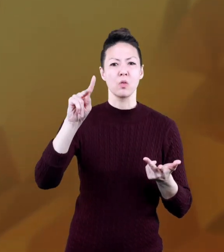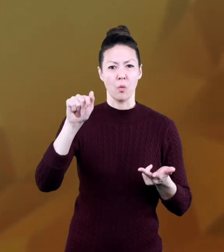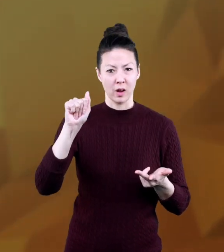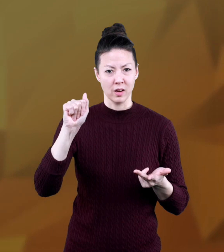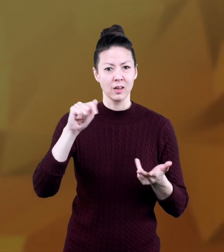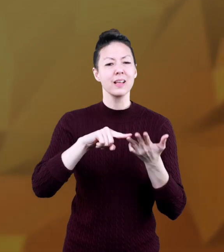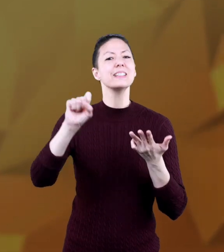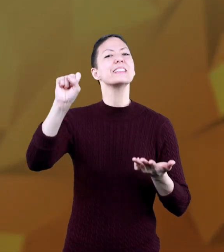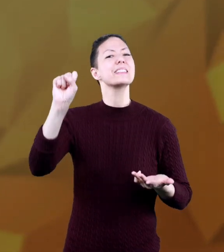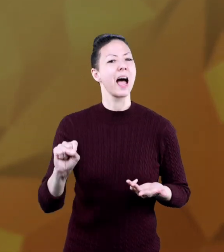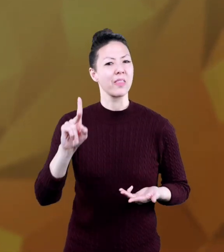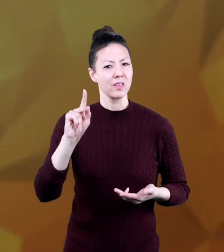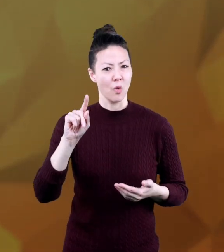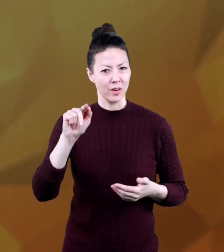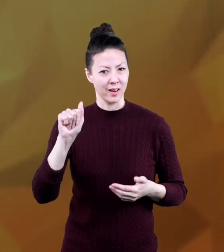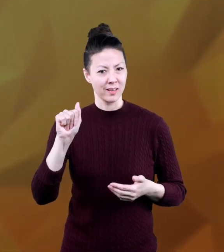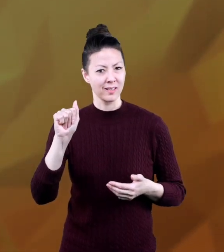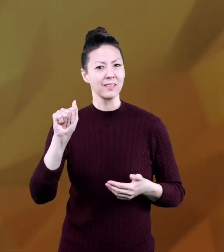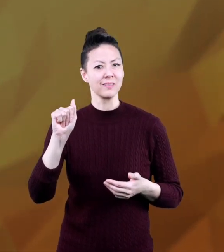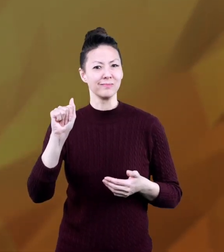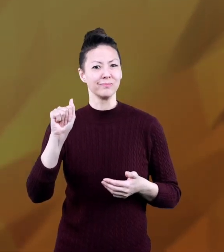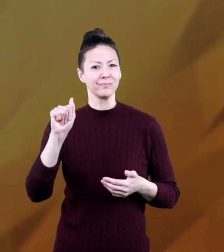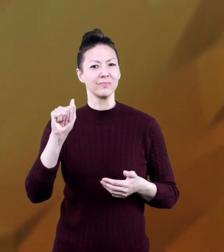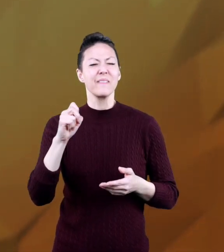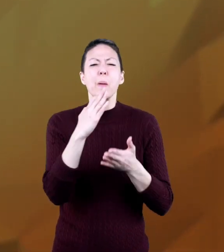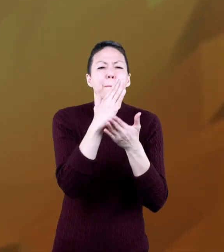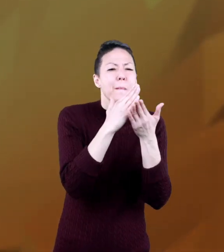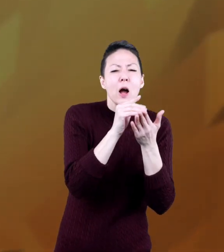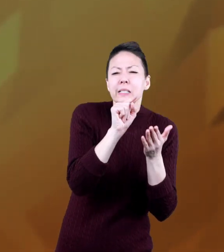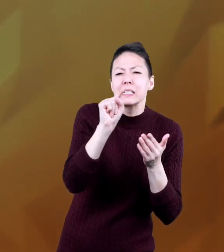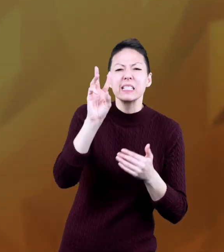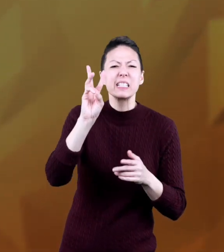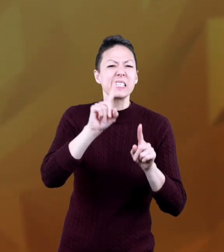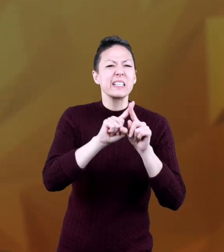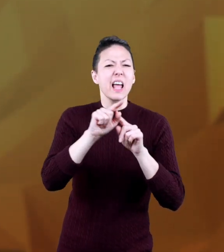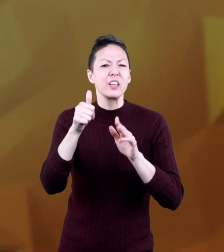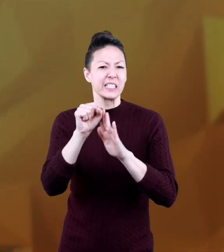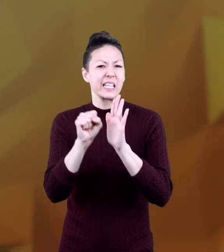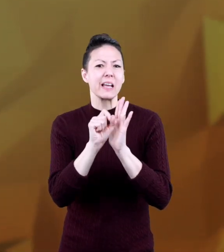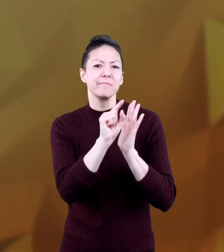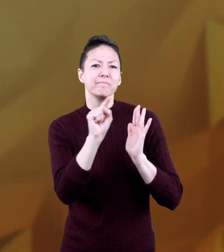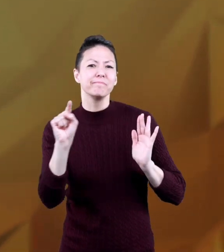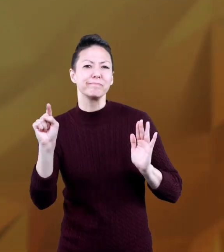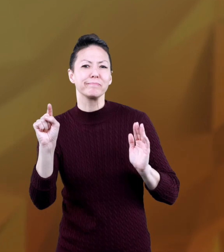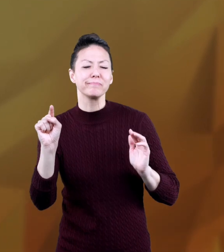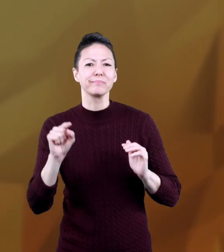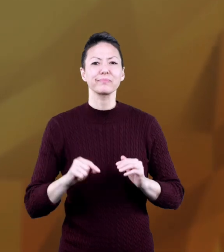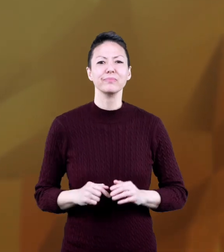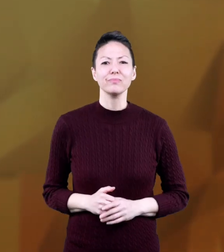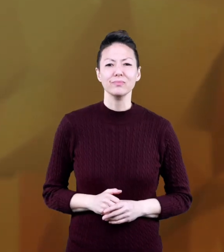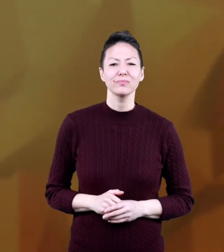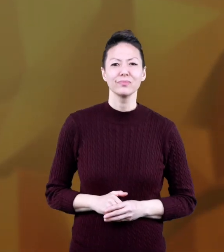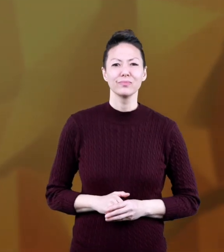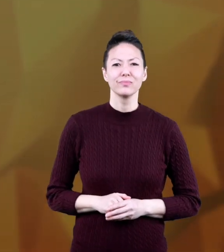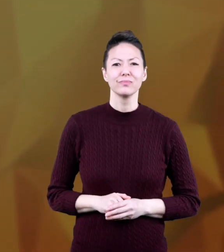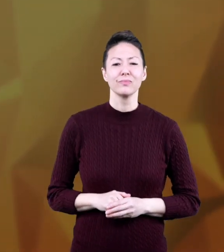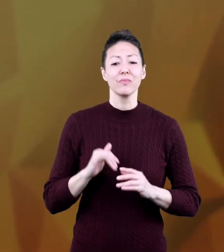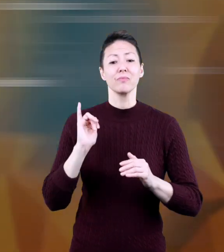North Dakota, South Dakota, and even parts of six other states.